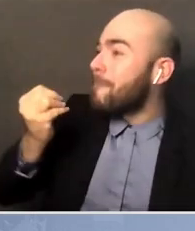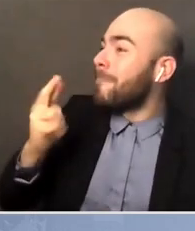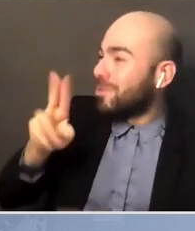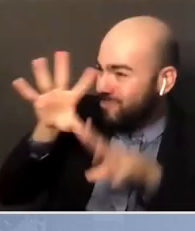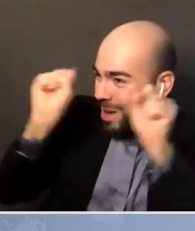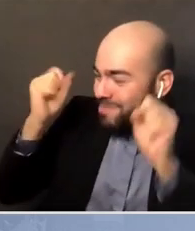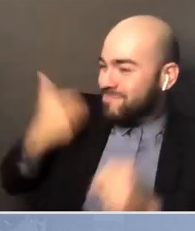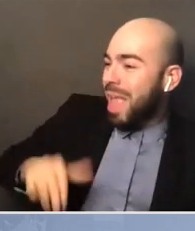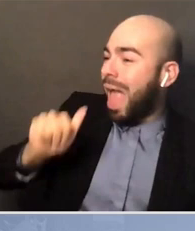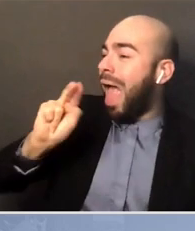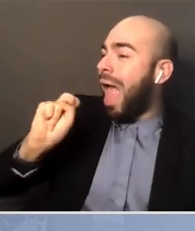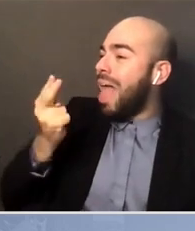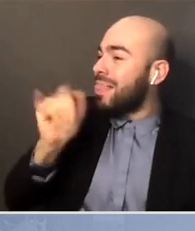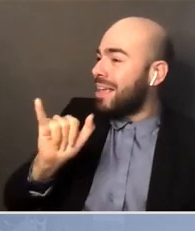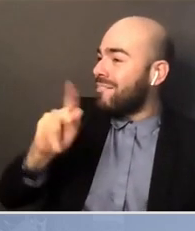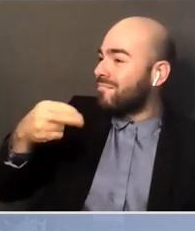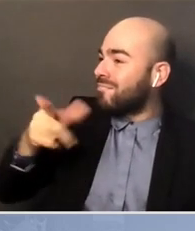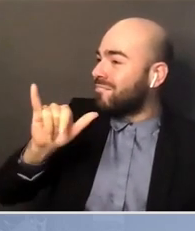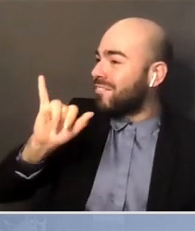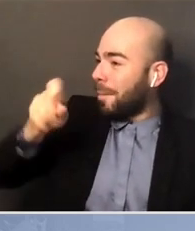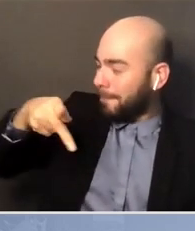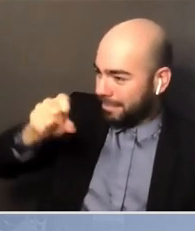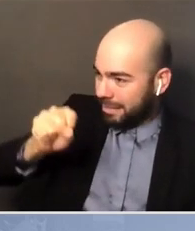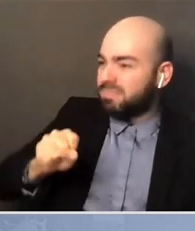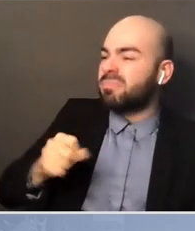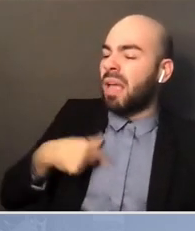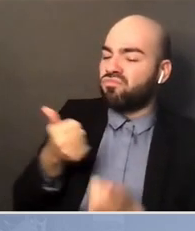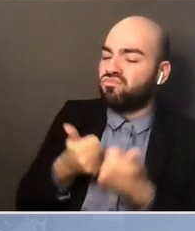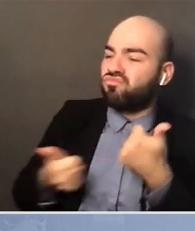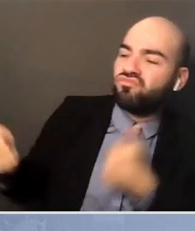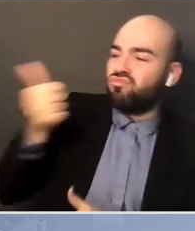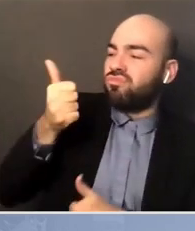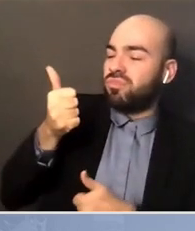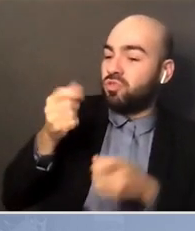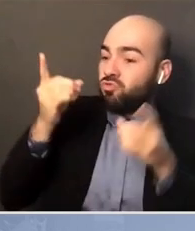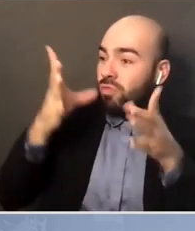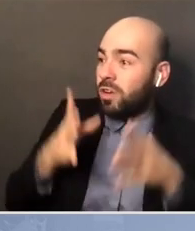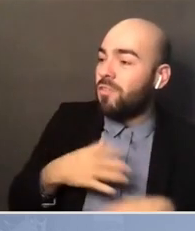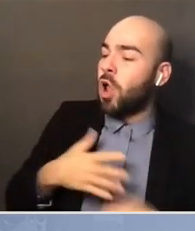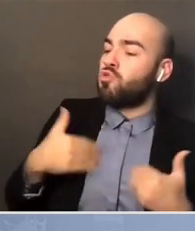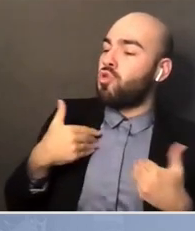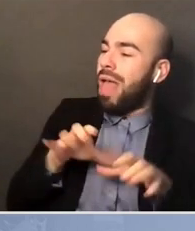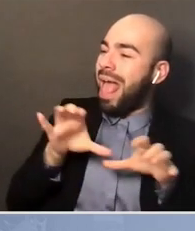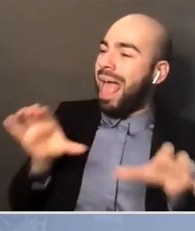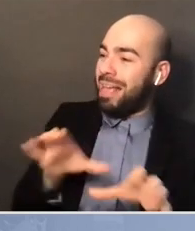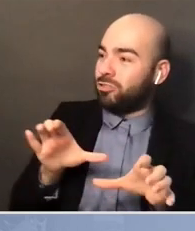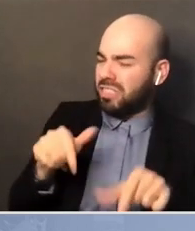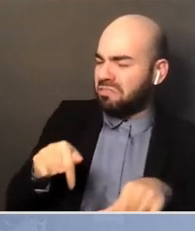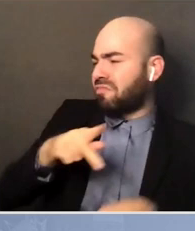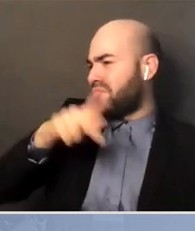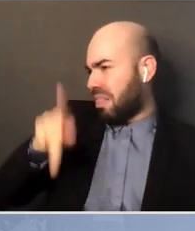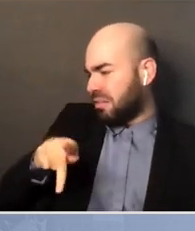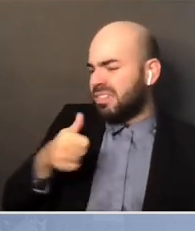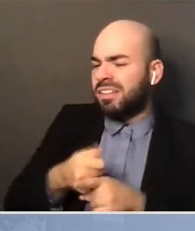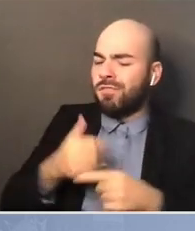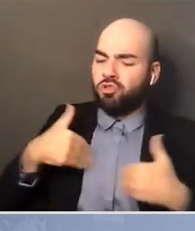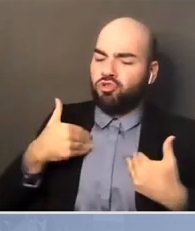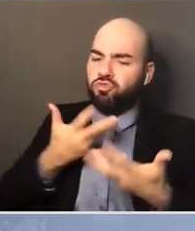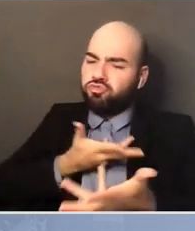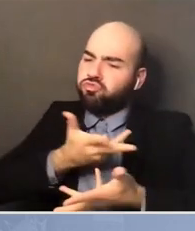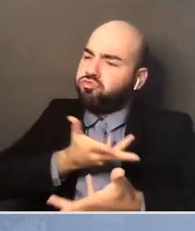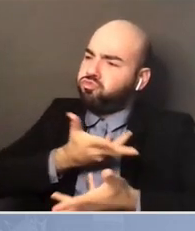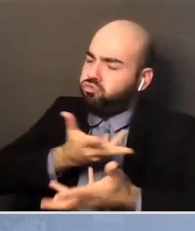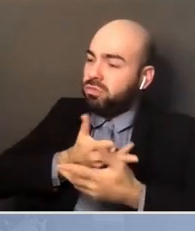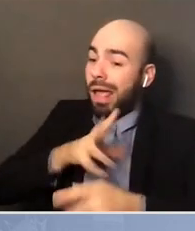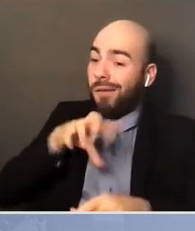Executive Director of Youth Action in Philadelphia, which is a youth civic engagement organization. And also, work in college access